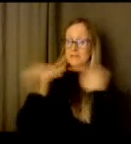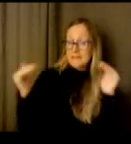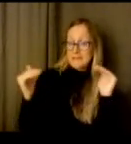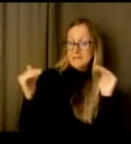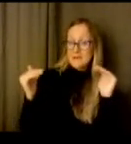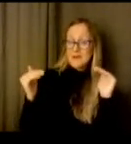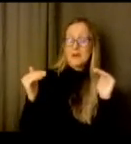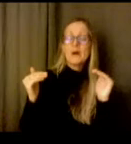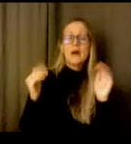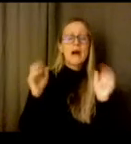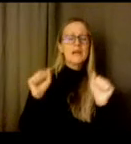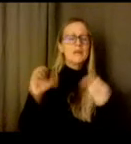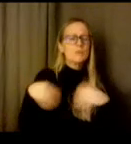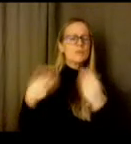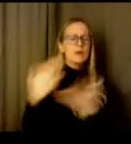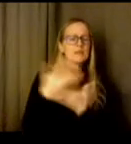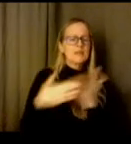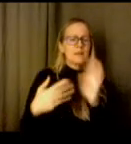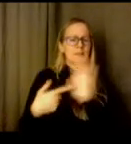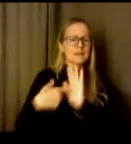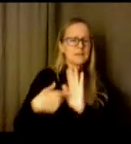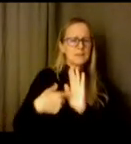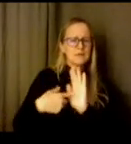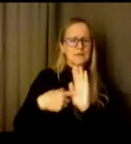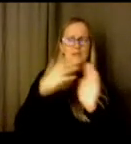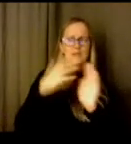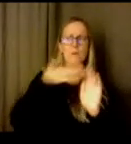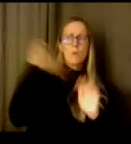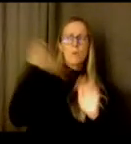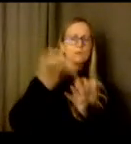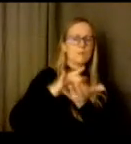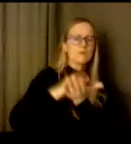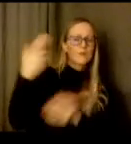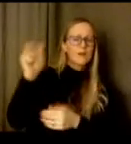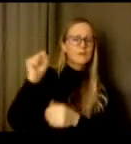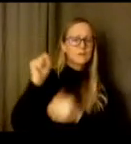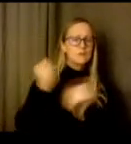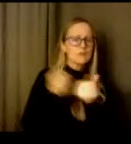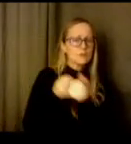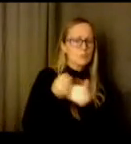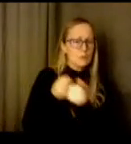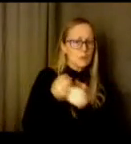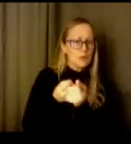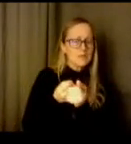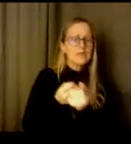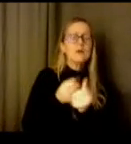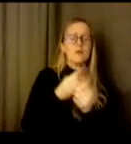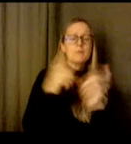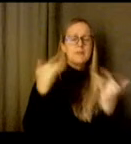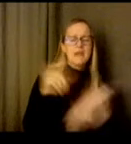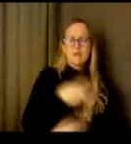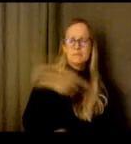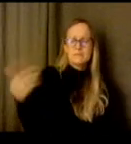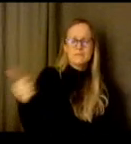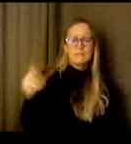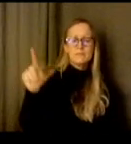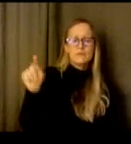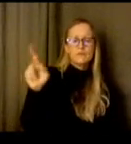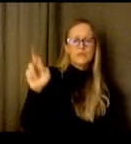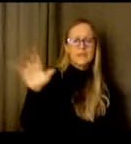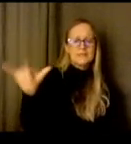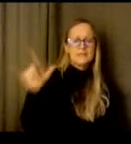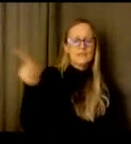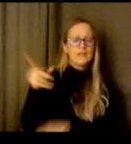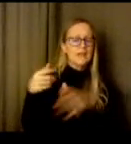examples of our secondary level supports um and I'm going to pass it on to Tracy to talk a little bit more about the